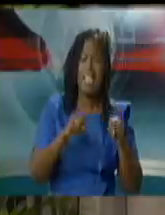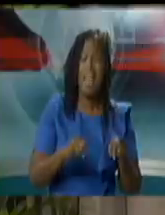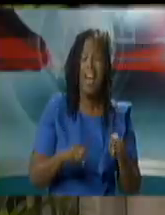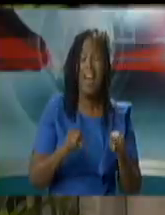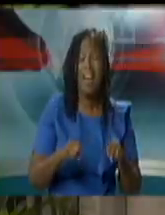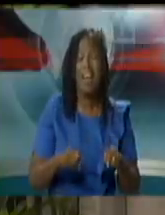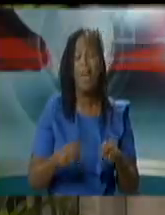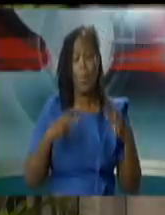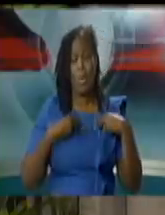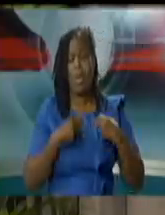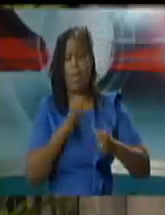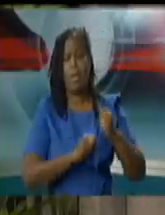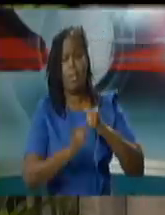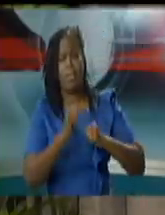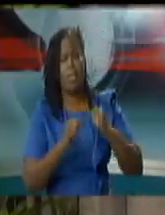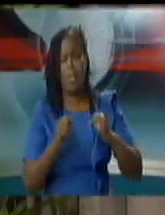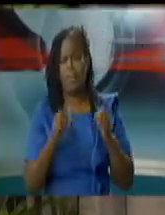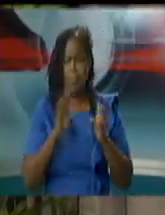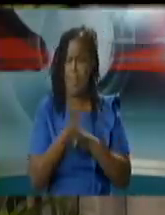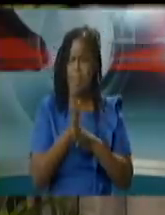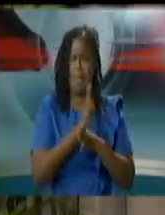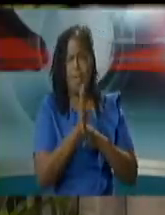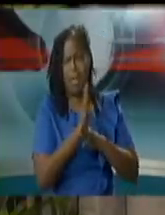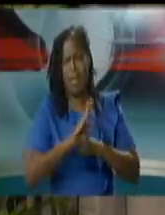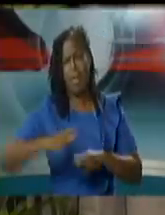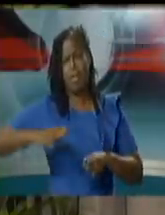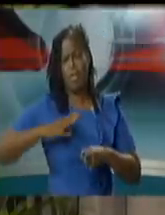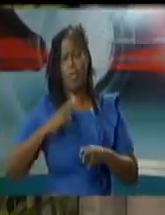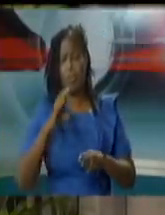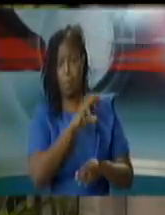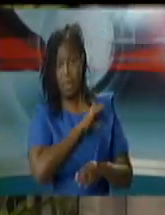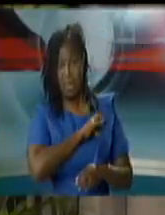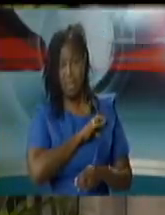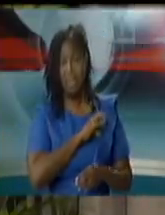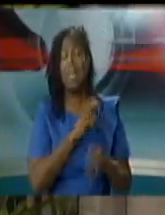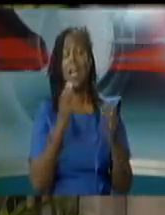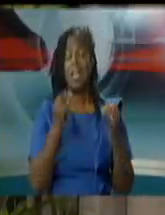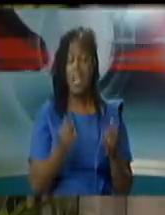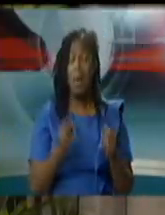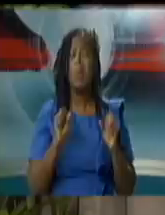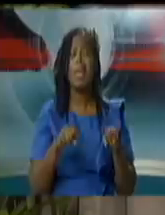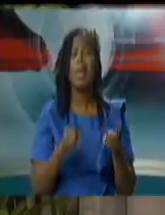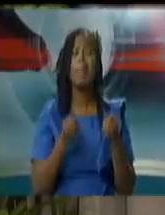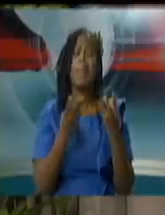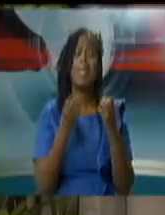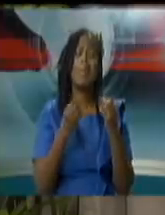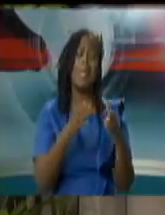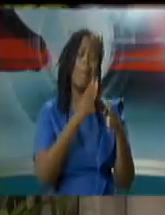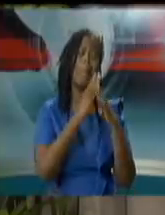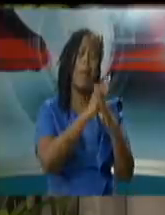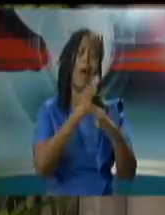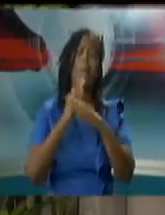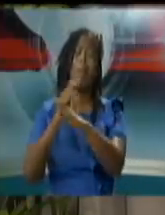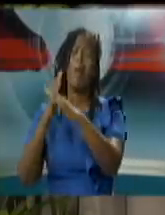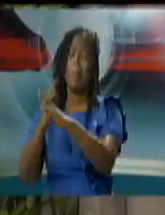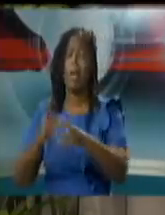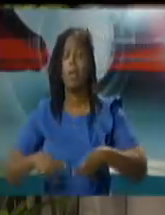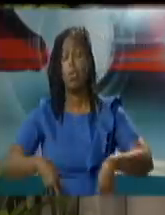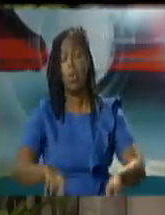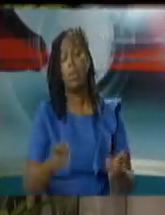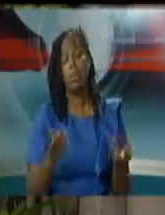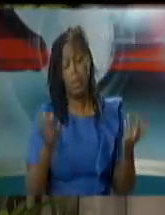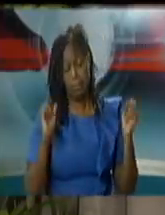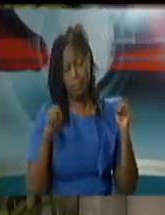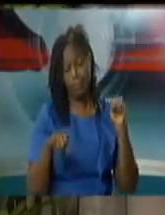and prime minister's head of national security council and the ags of course in constant communication with all entities so roadblocks are